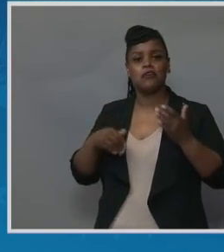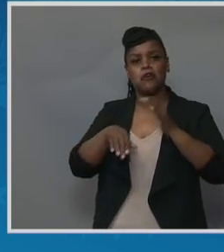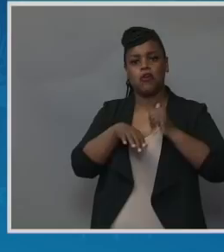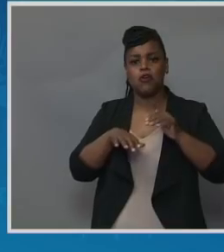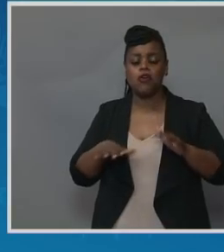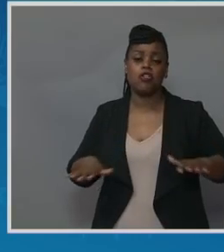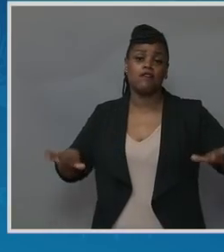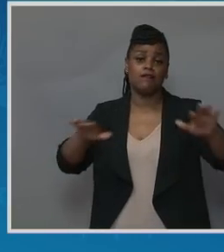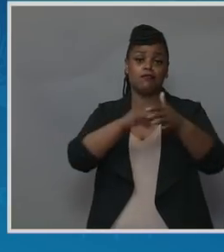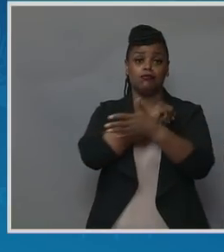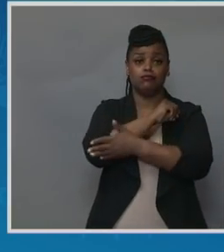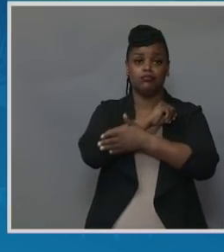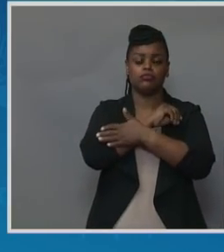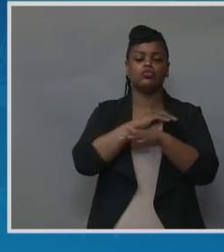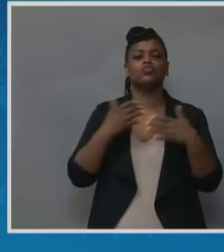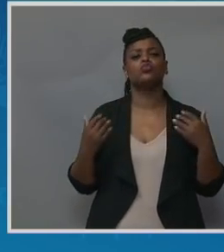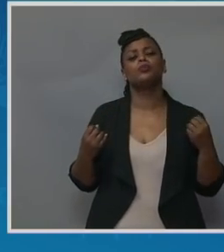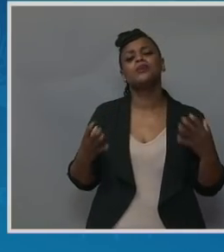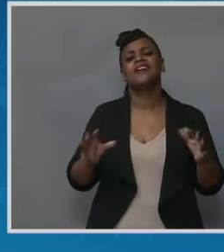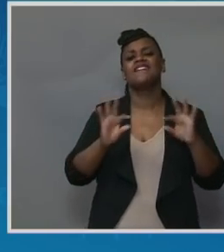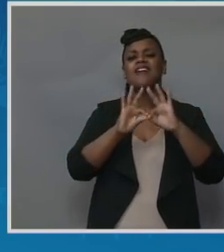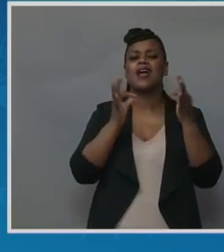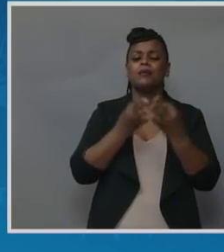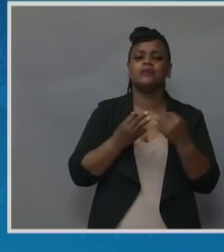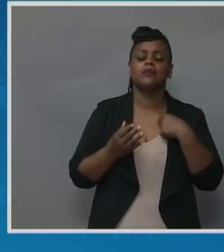many families that I've talked with on this